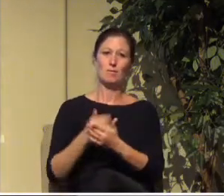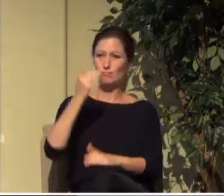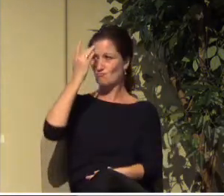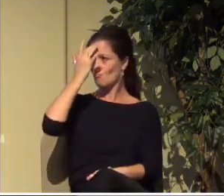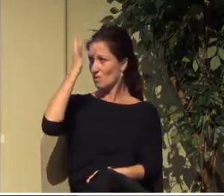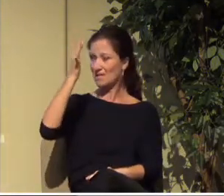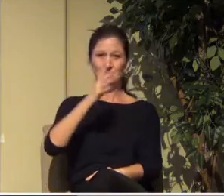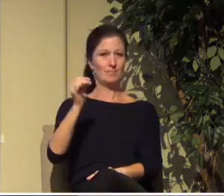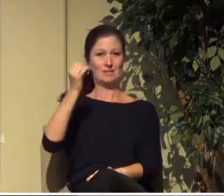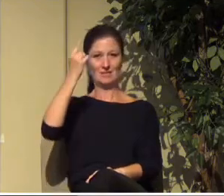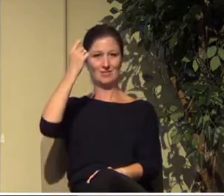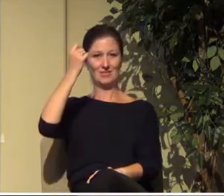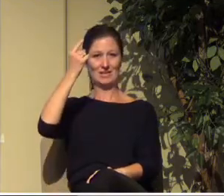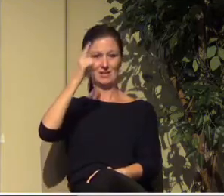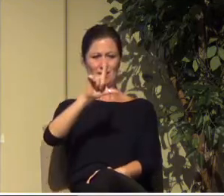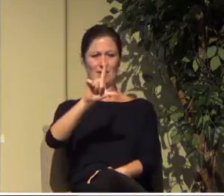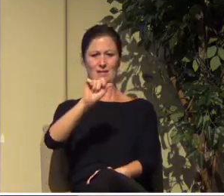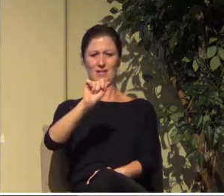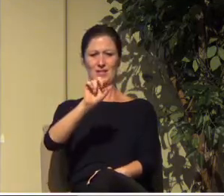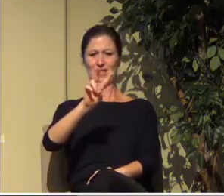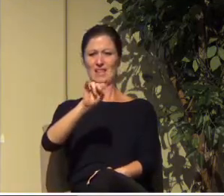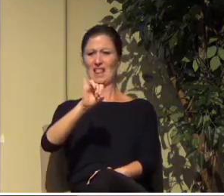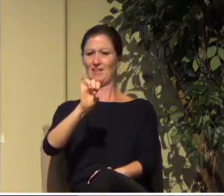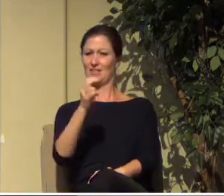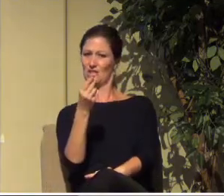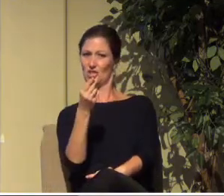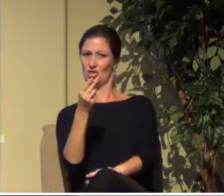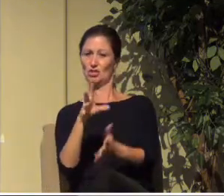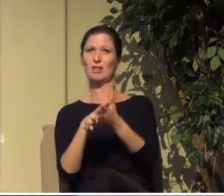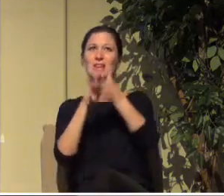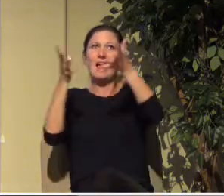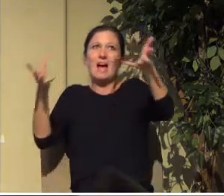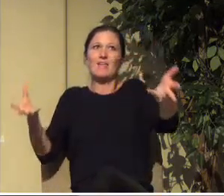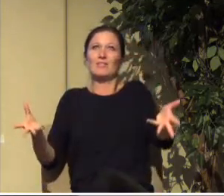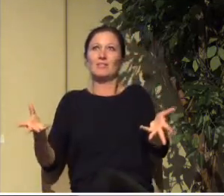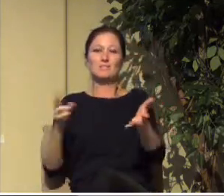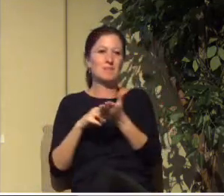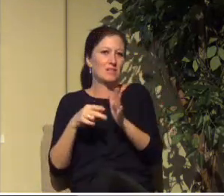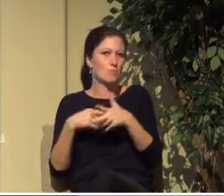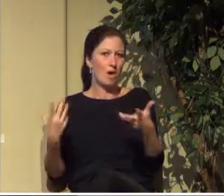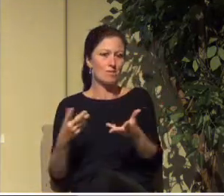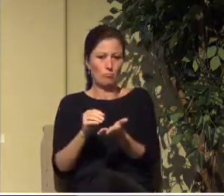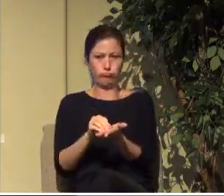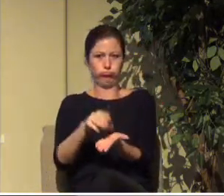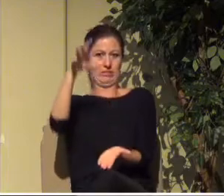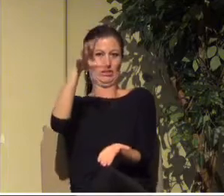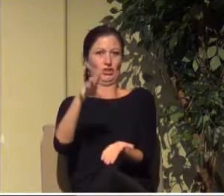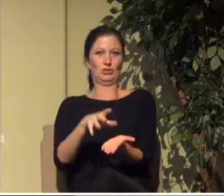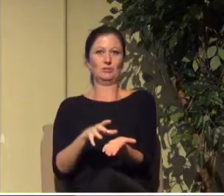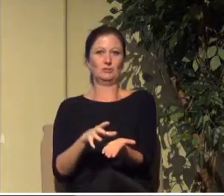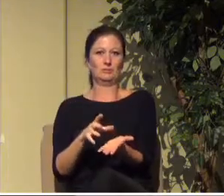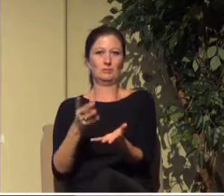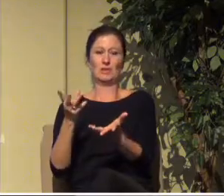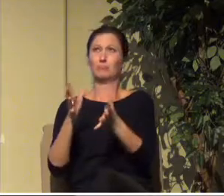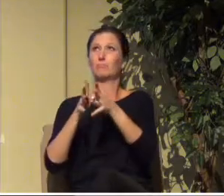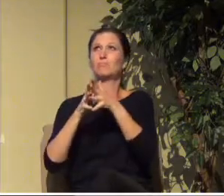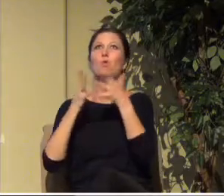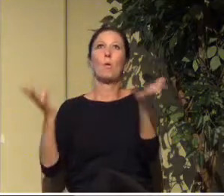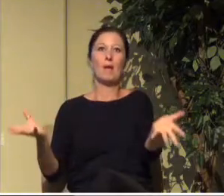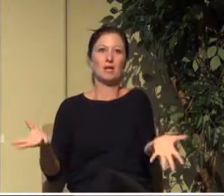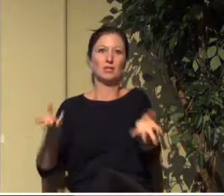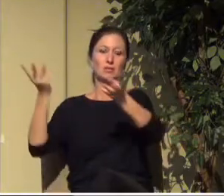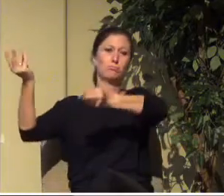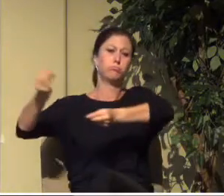lavished is literally to abound or to be rich. So he richly poured out extravagantly on all of us